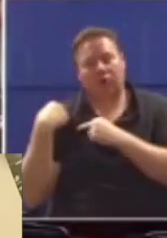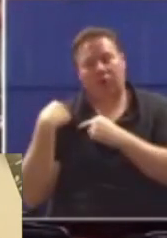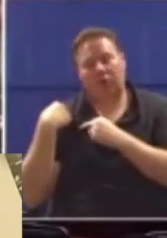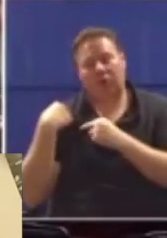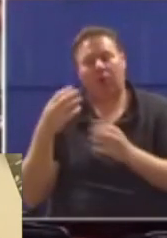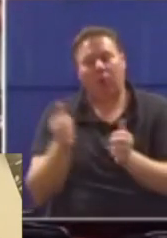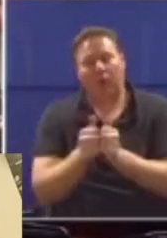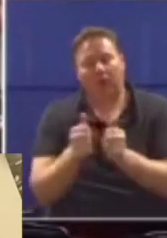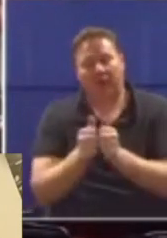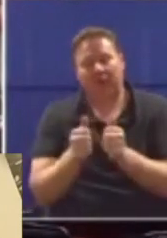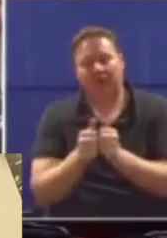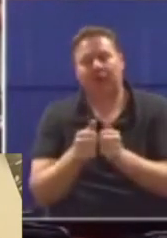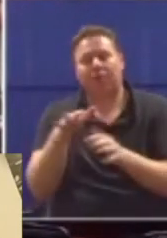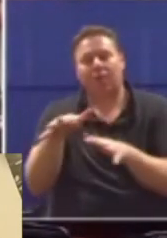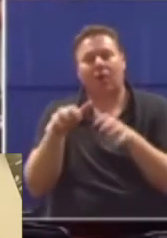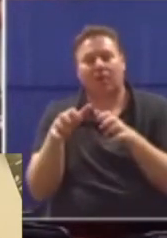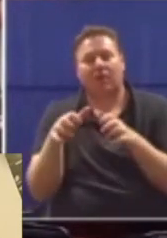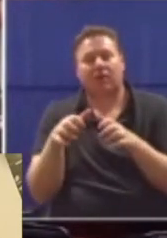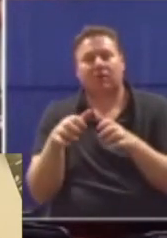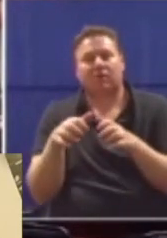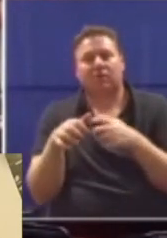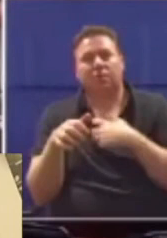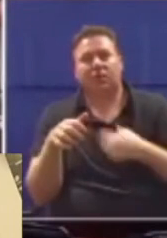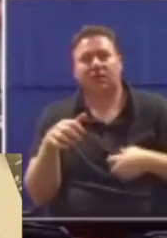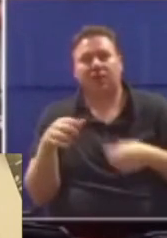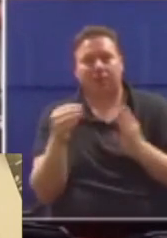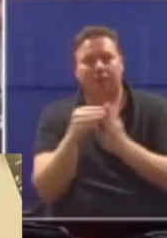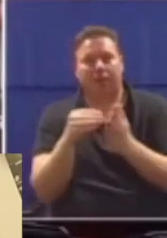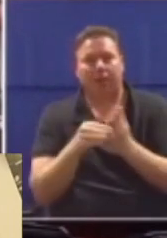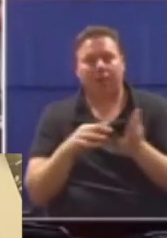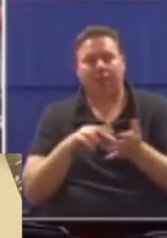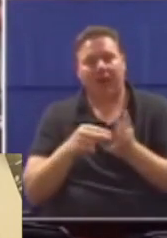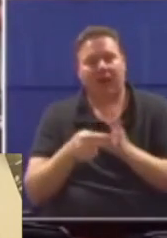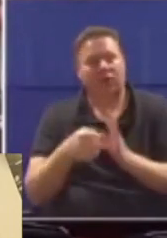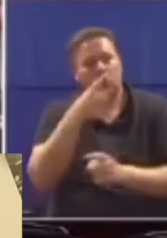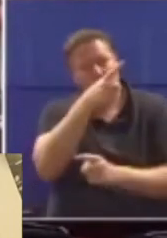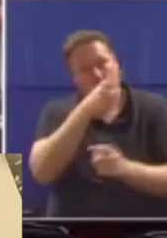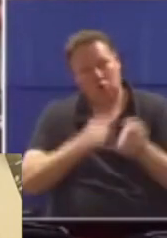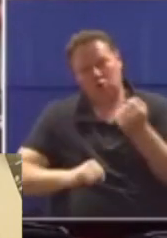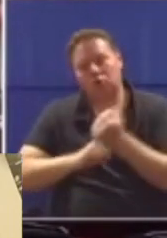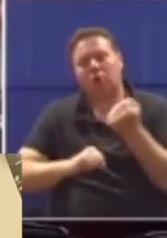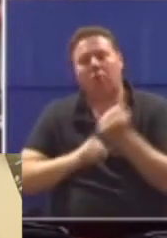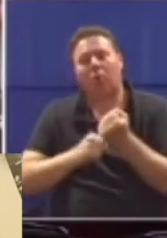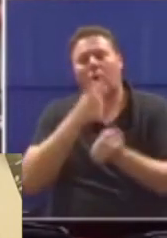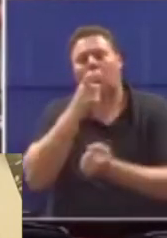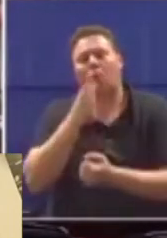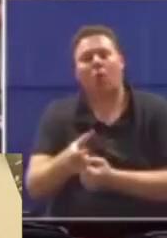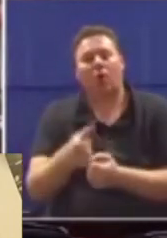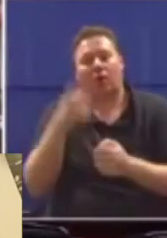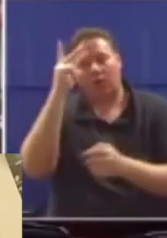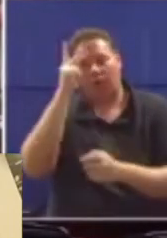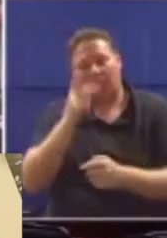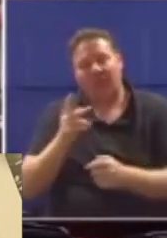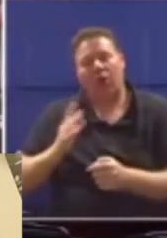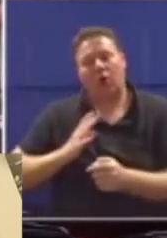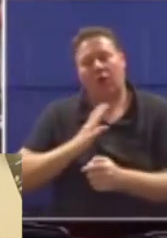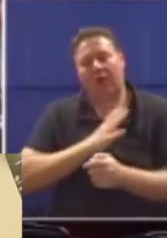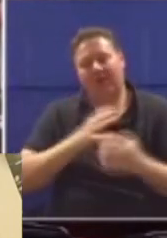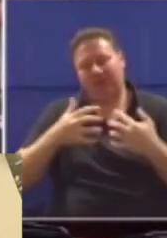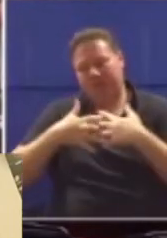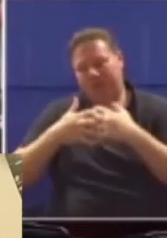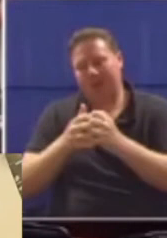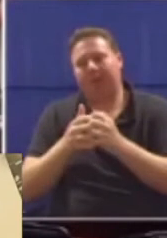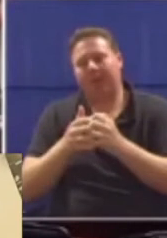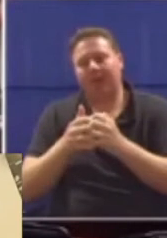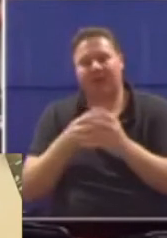to implement the president's implementation plan, would you support the call for a portfolio committee to be established